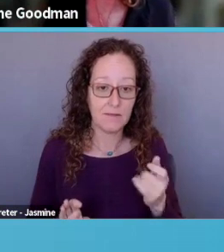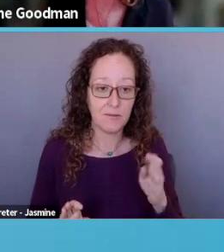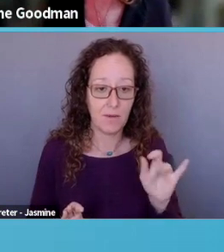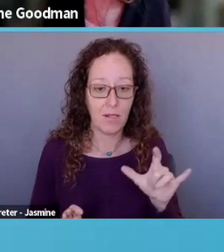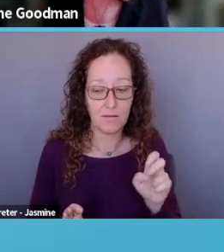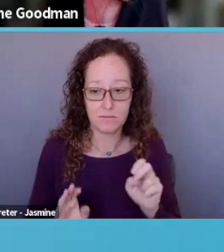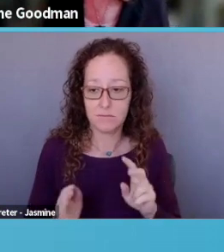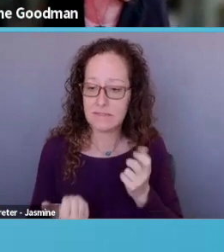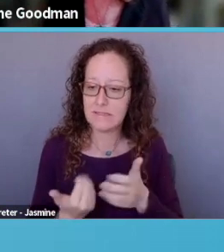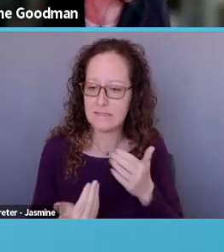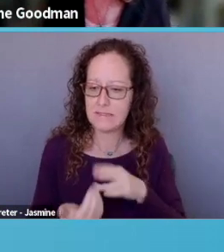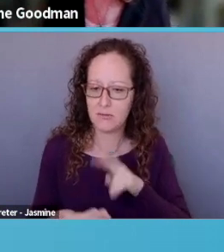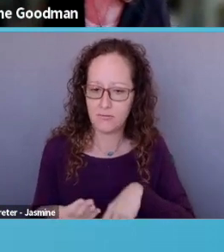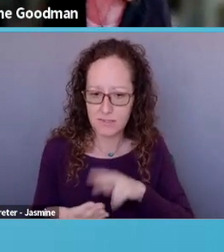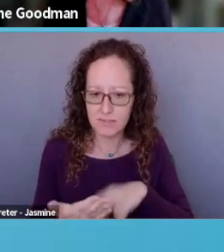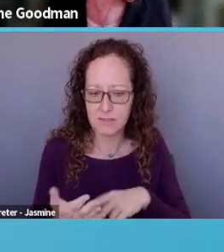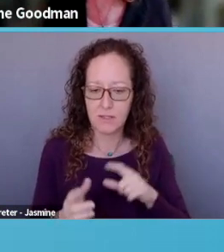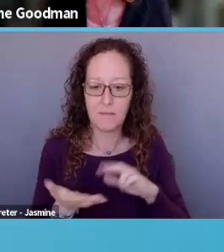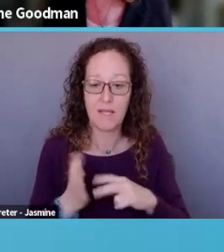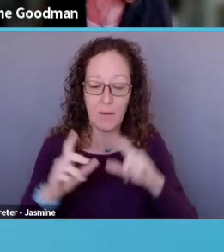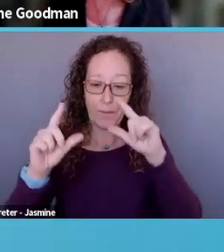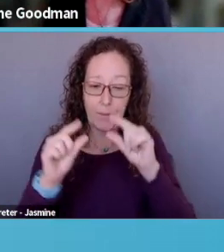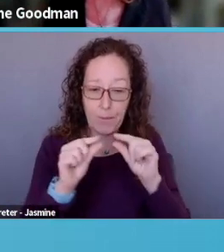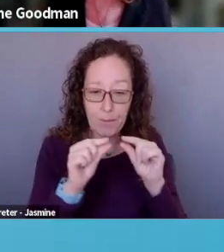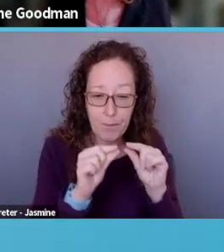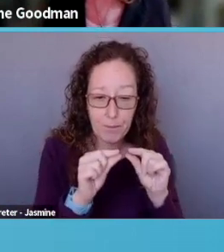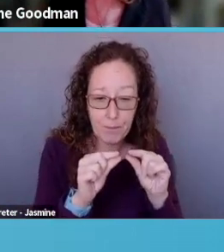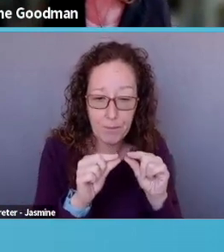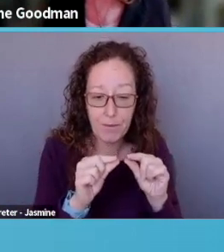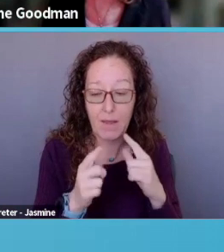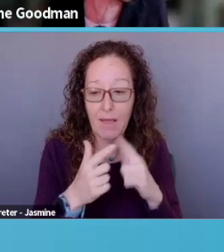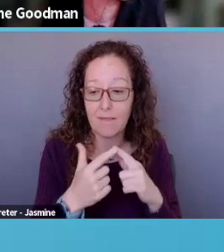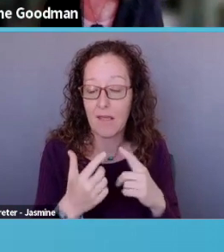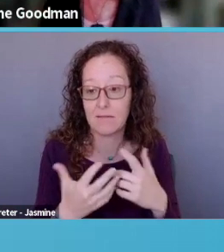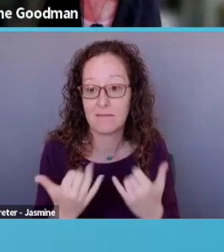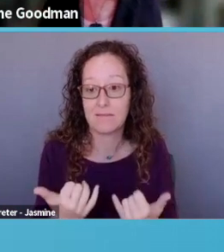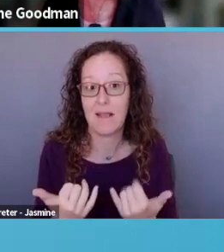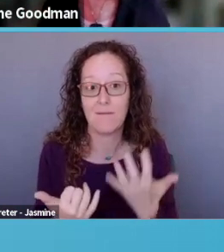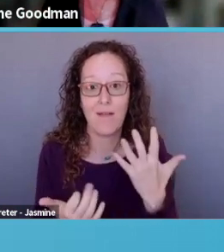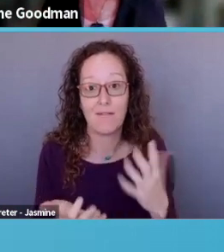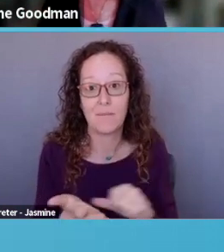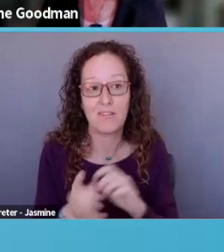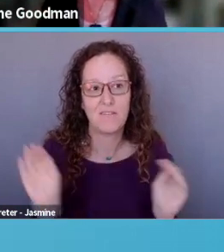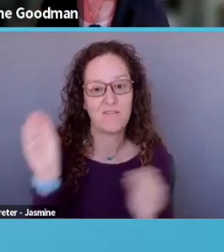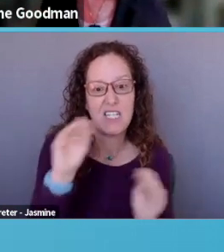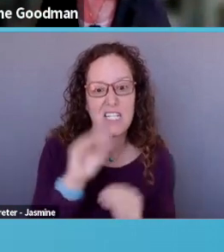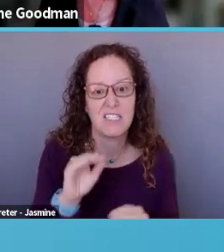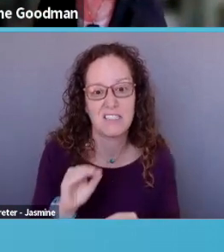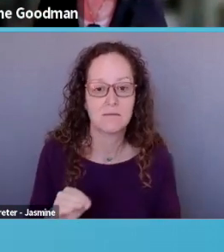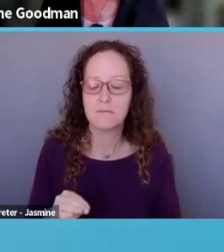So you can make it, you know, five pages, but with a teeny weeny font. Um,